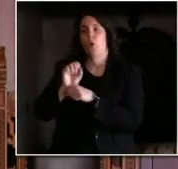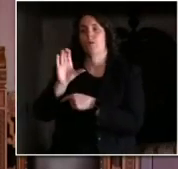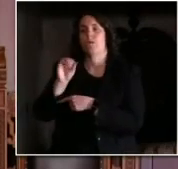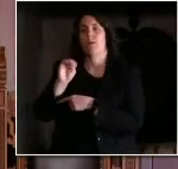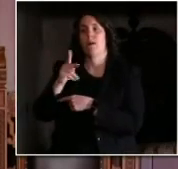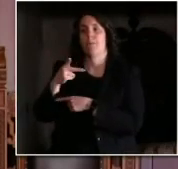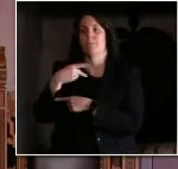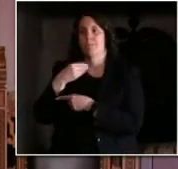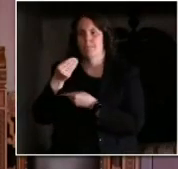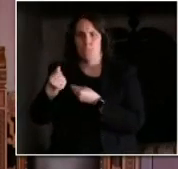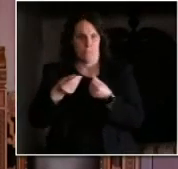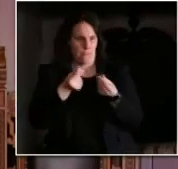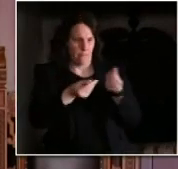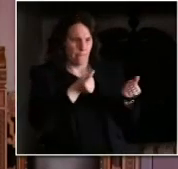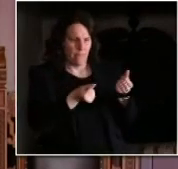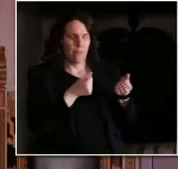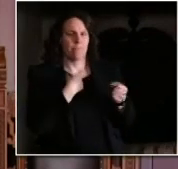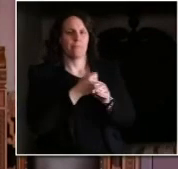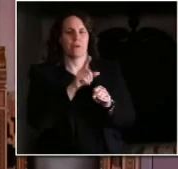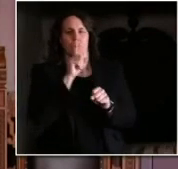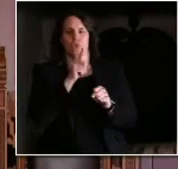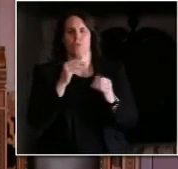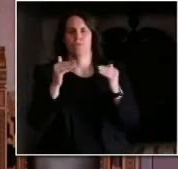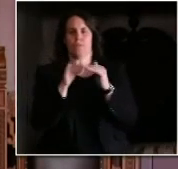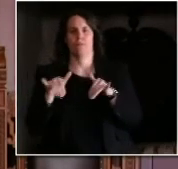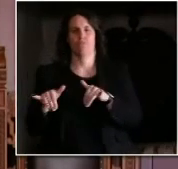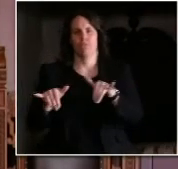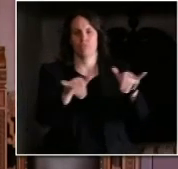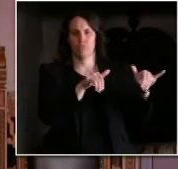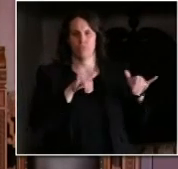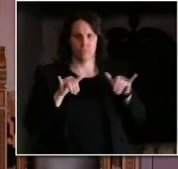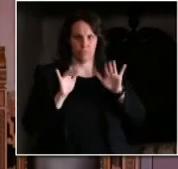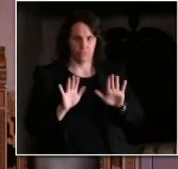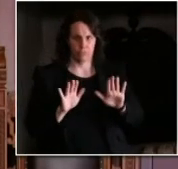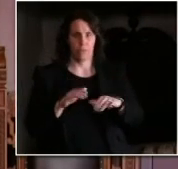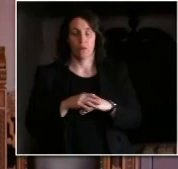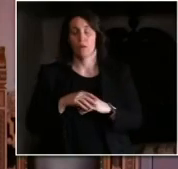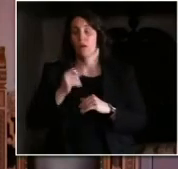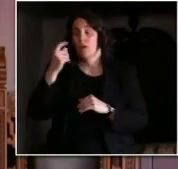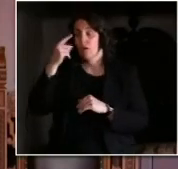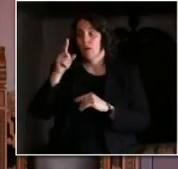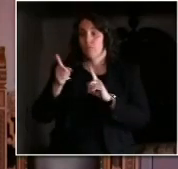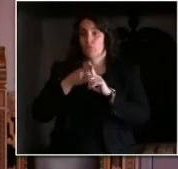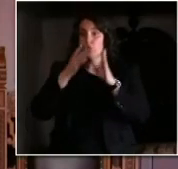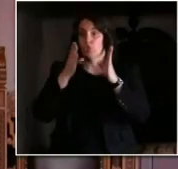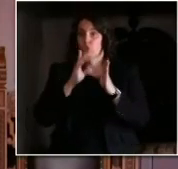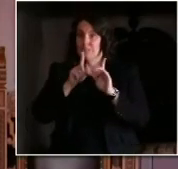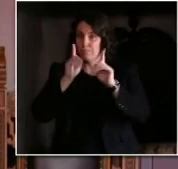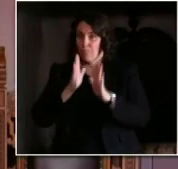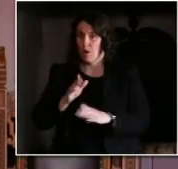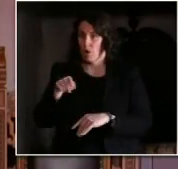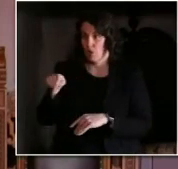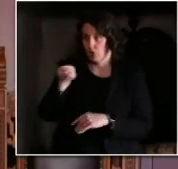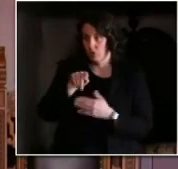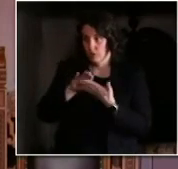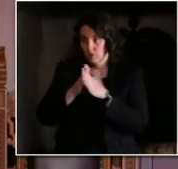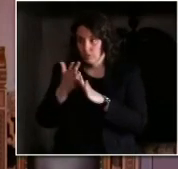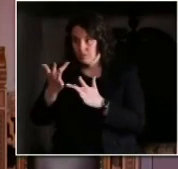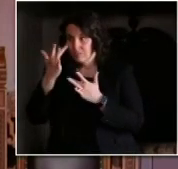healthcare workers and those first responders, and finding ways to make sure that it's